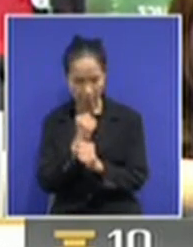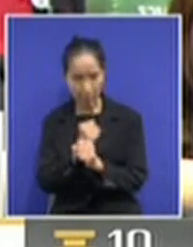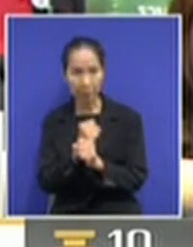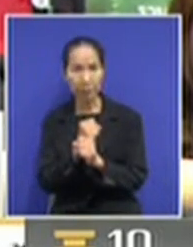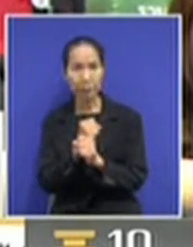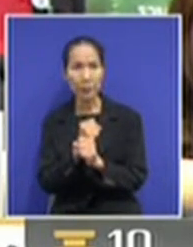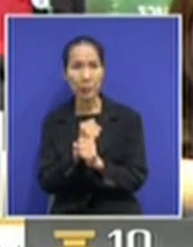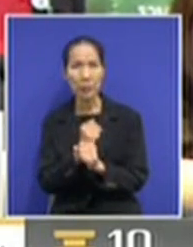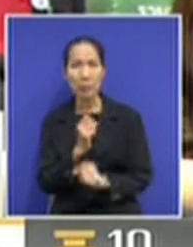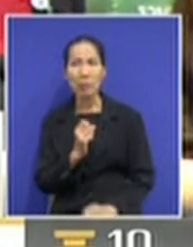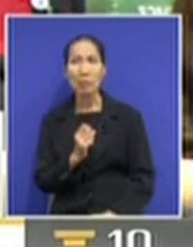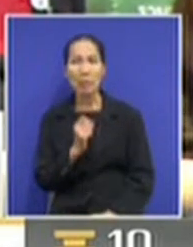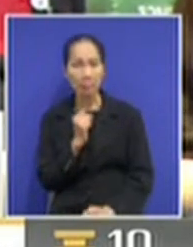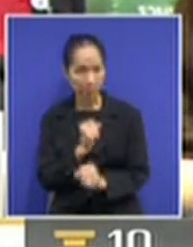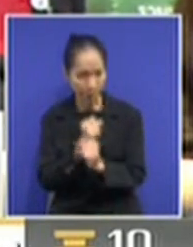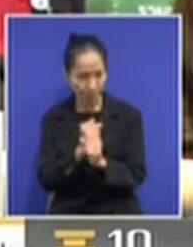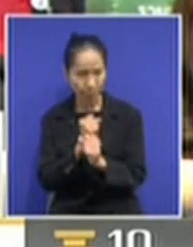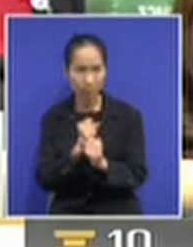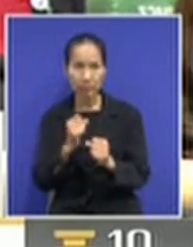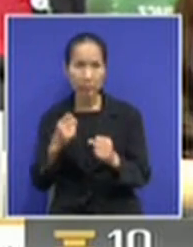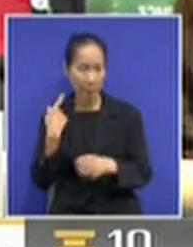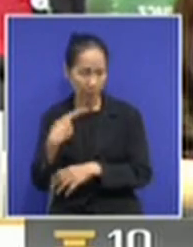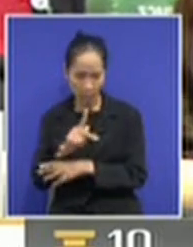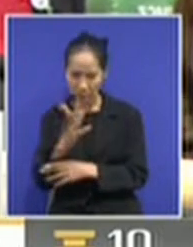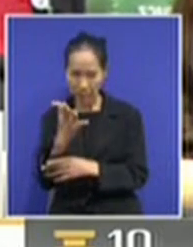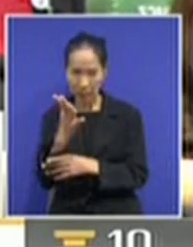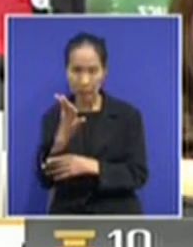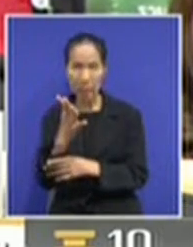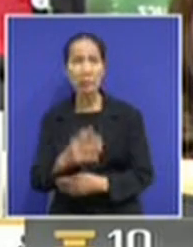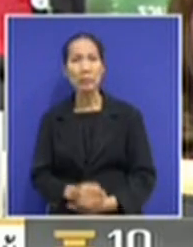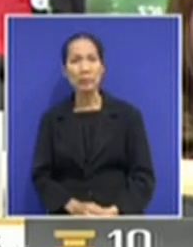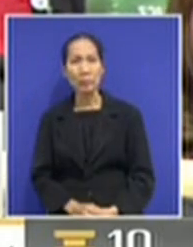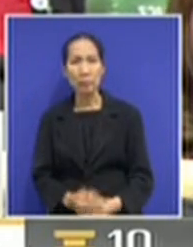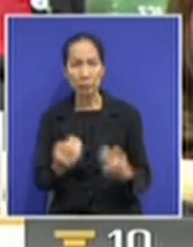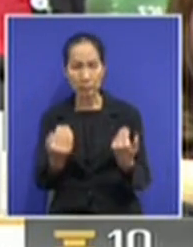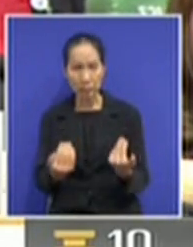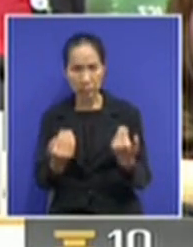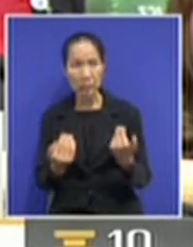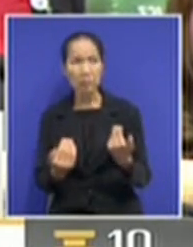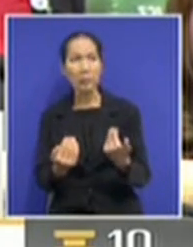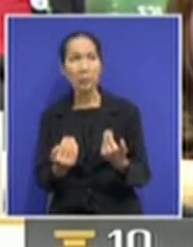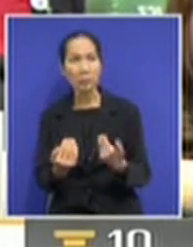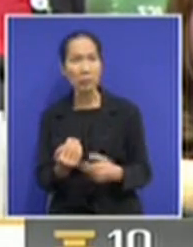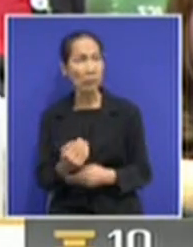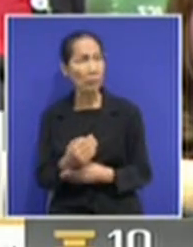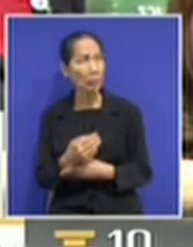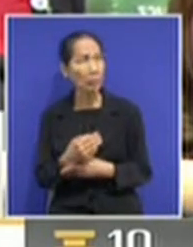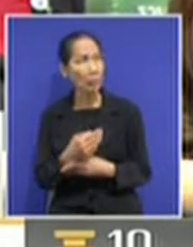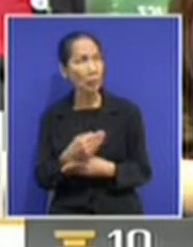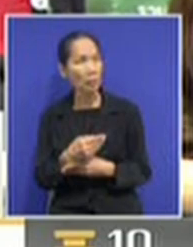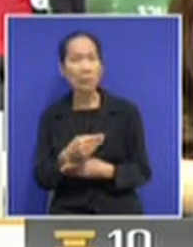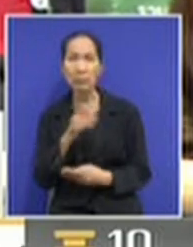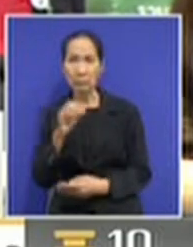Yes. Yes. But to get support from Democrat Party and from Pum Jai Thai Party, means it's confirmation,